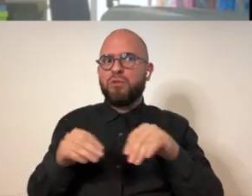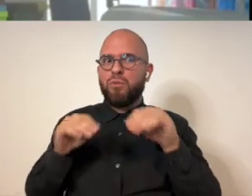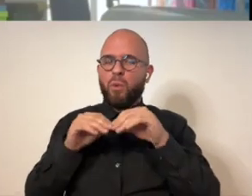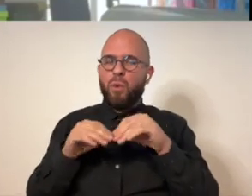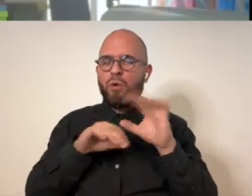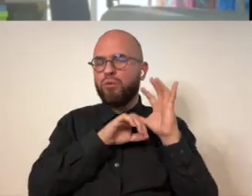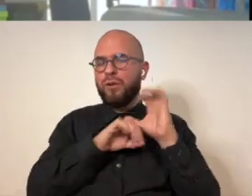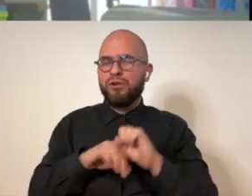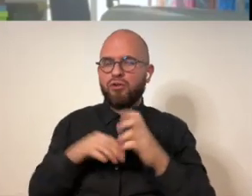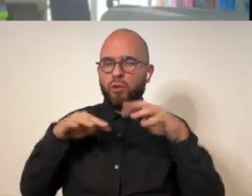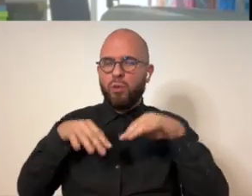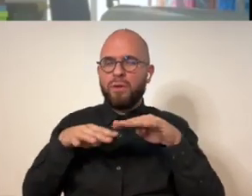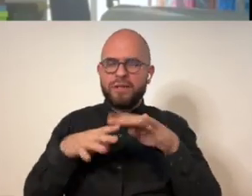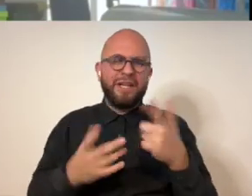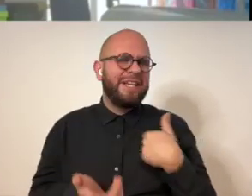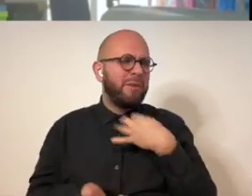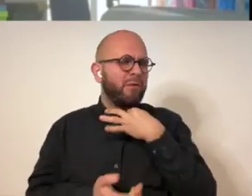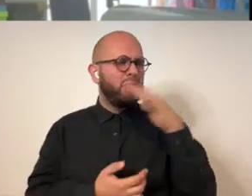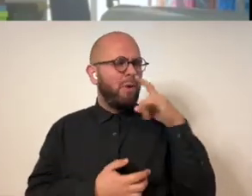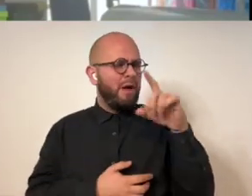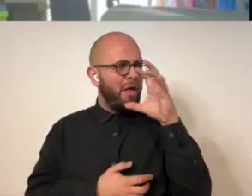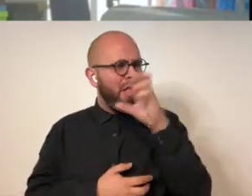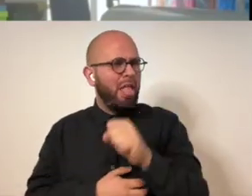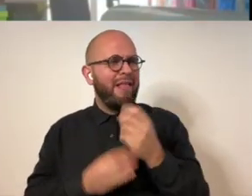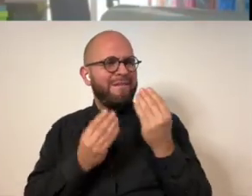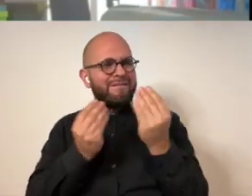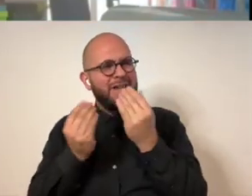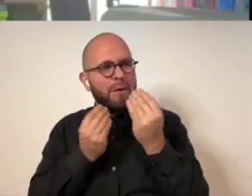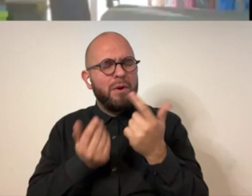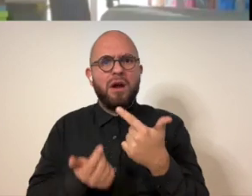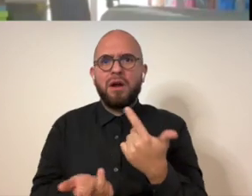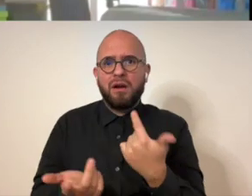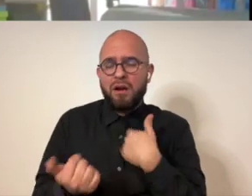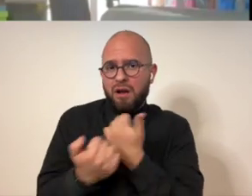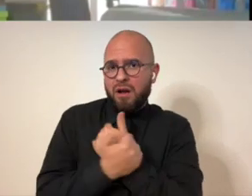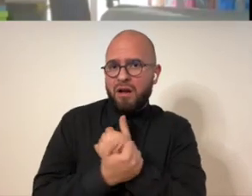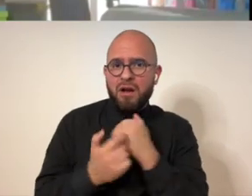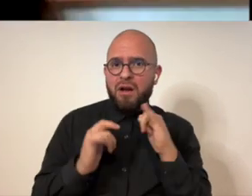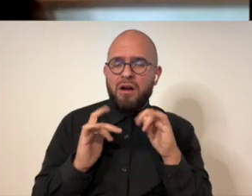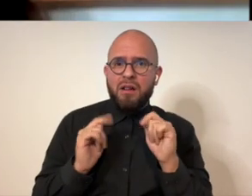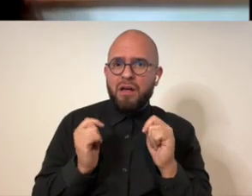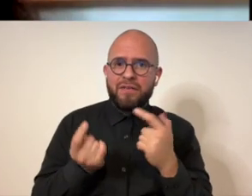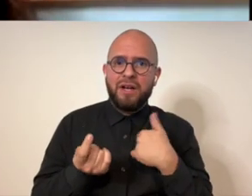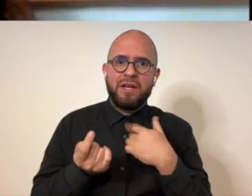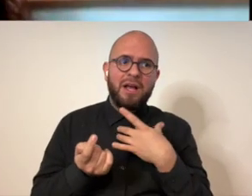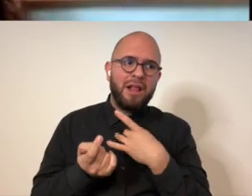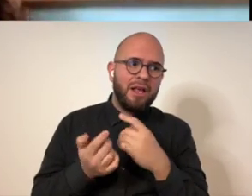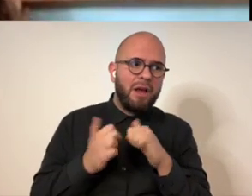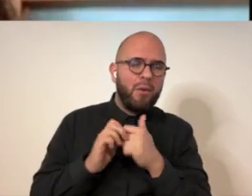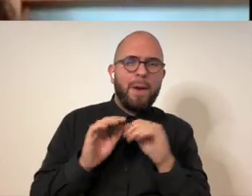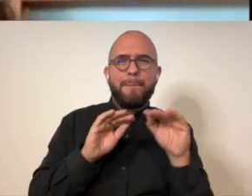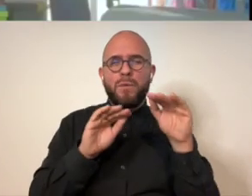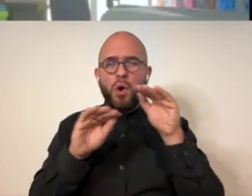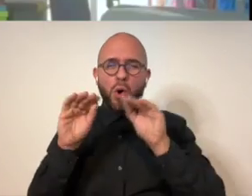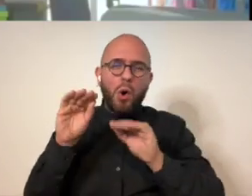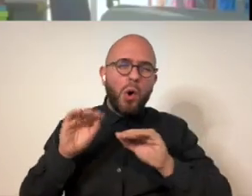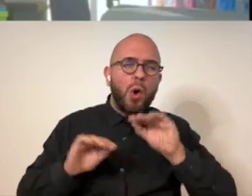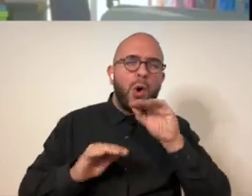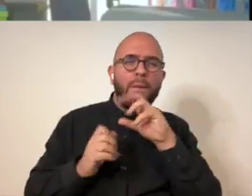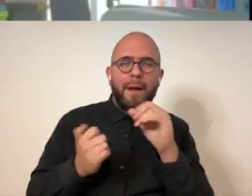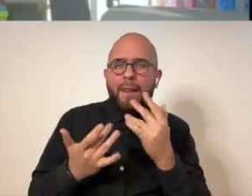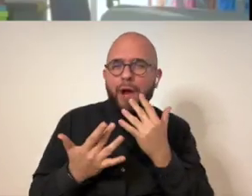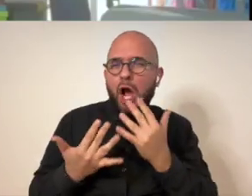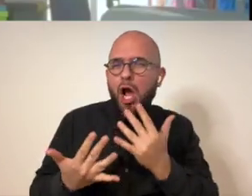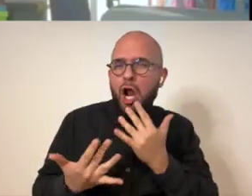eventually translated to interest in more traditional like quilting practice so what was it about fabric that really called to you i just love it as a medium